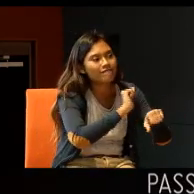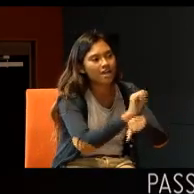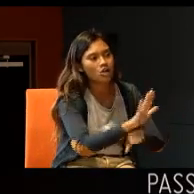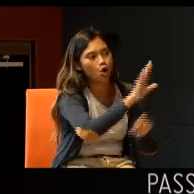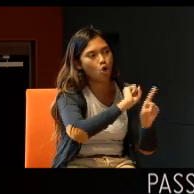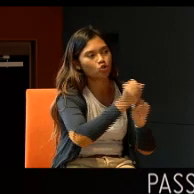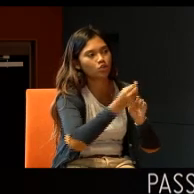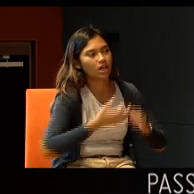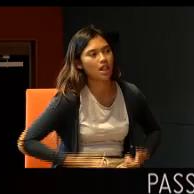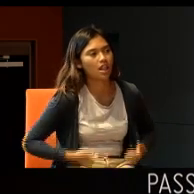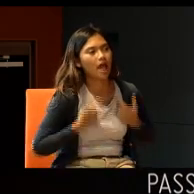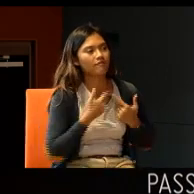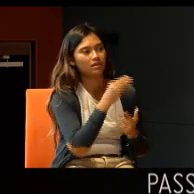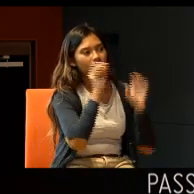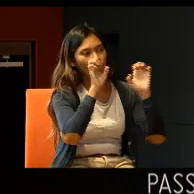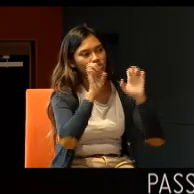life, and your education?